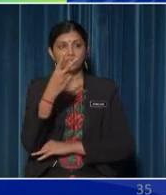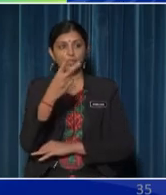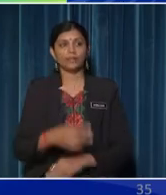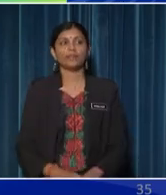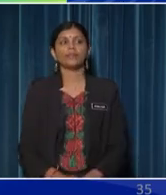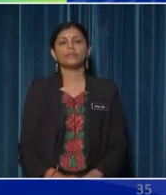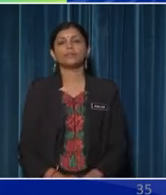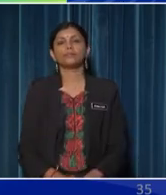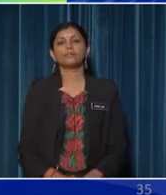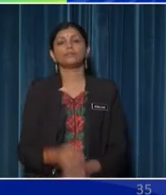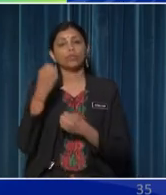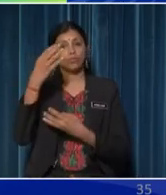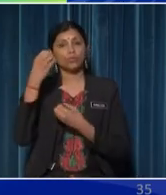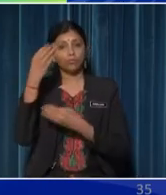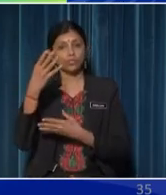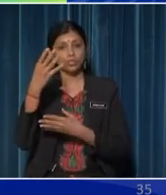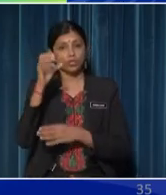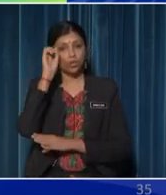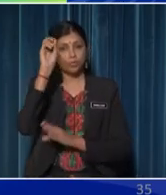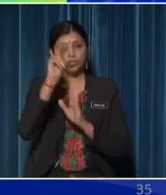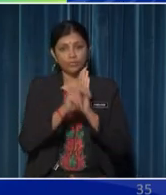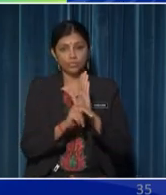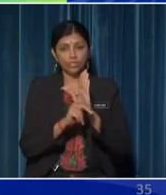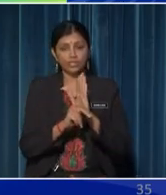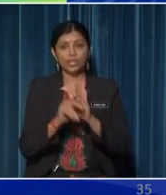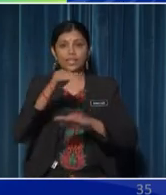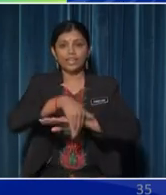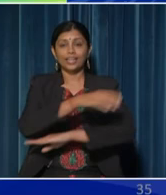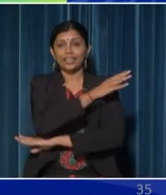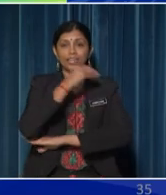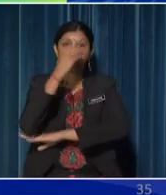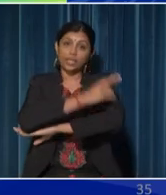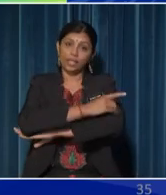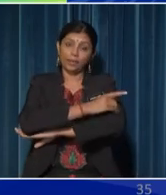we can get detailed information on our observation of night and day